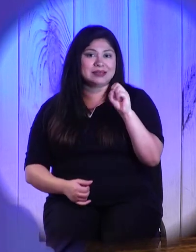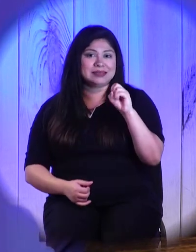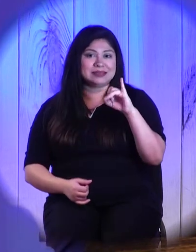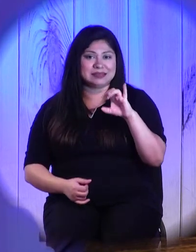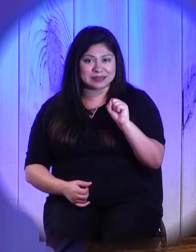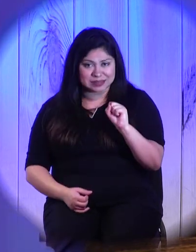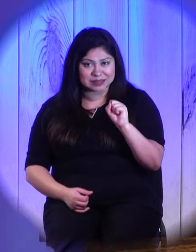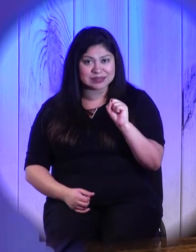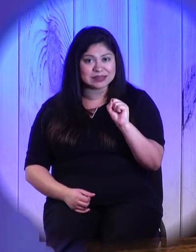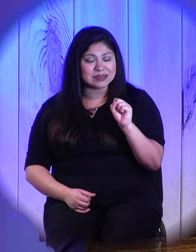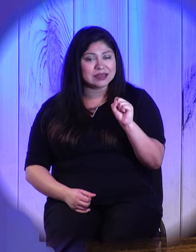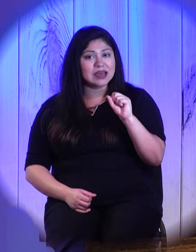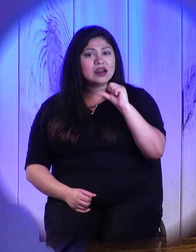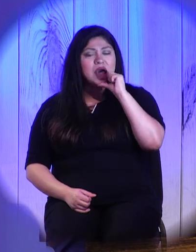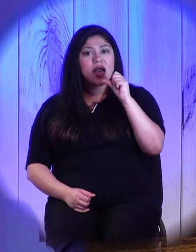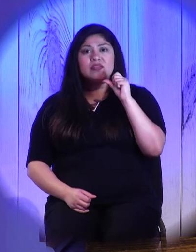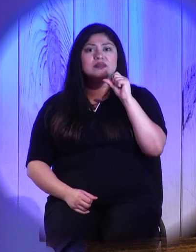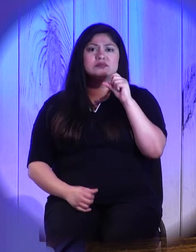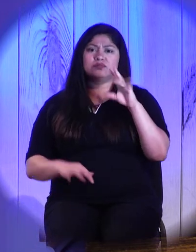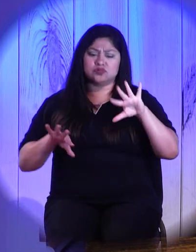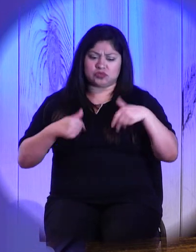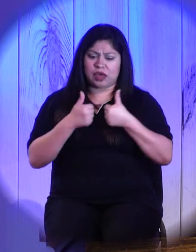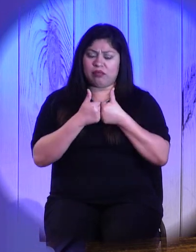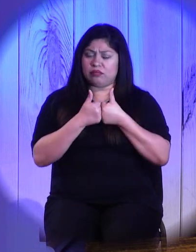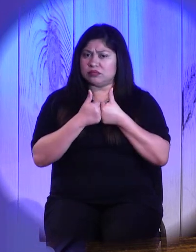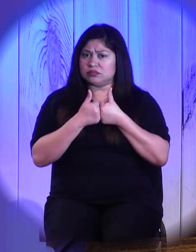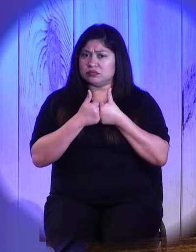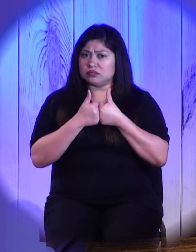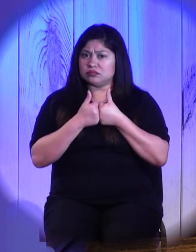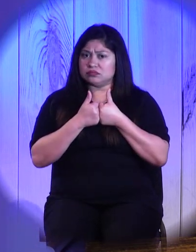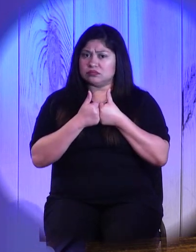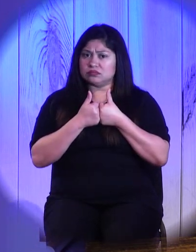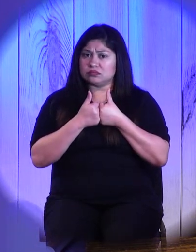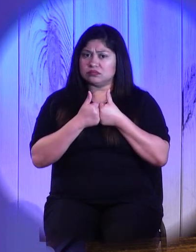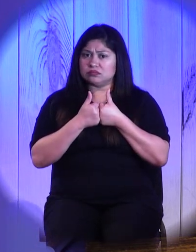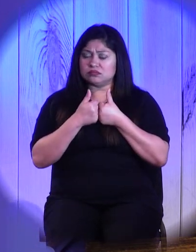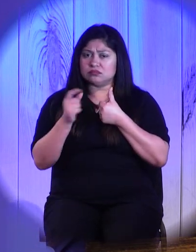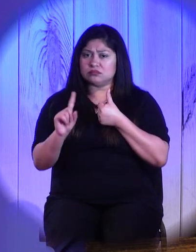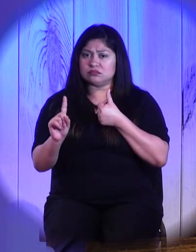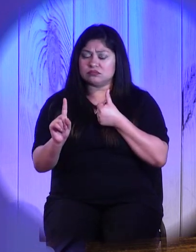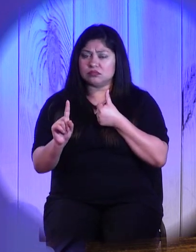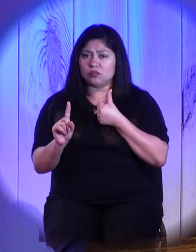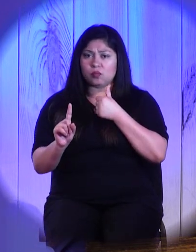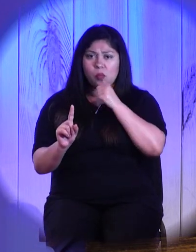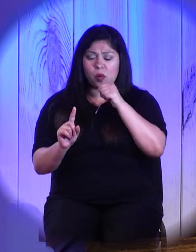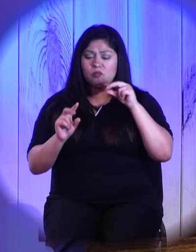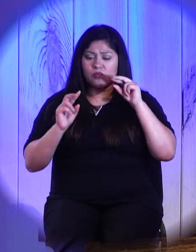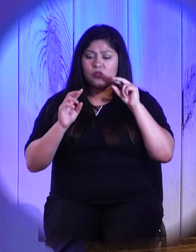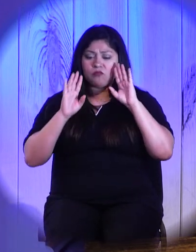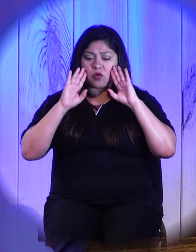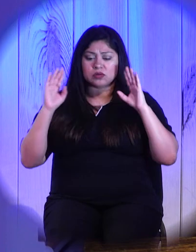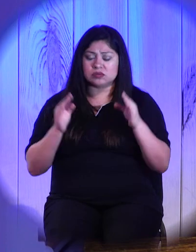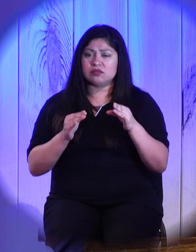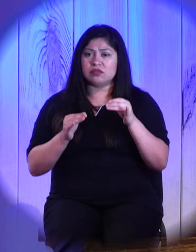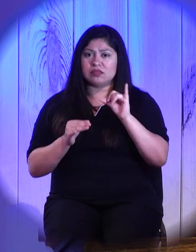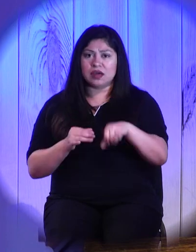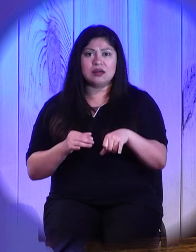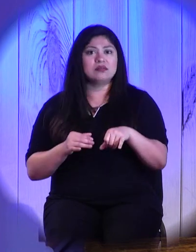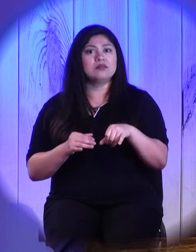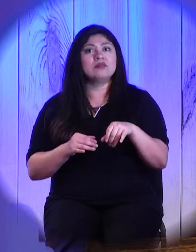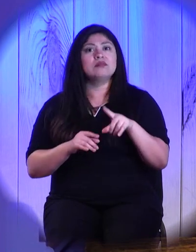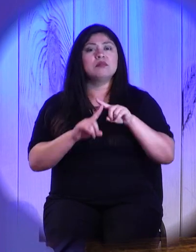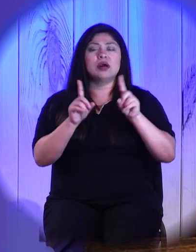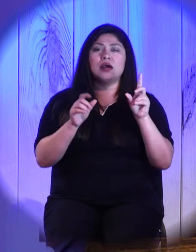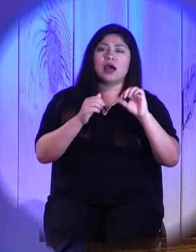the challenges this crisis brought about, but perhaps the way the church responded to